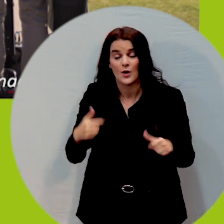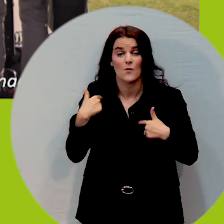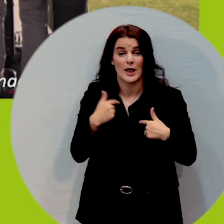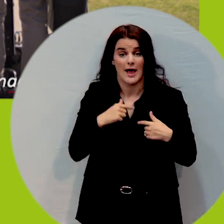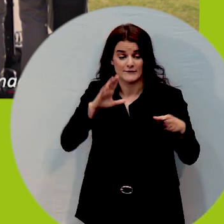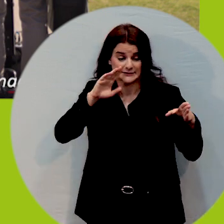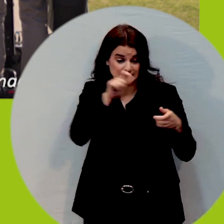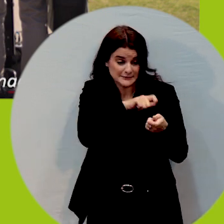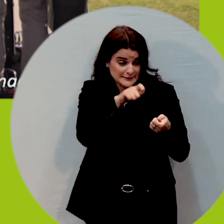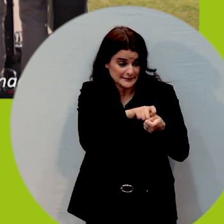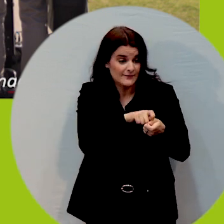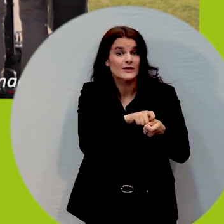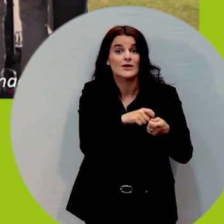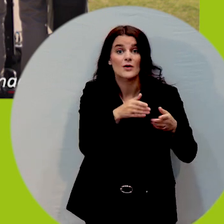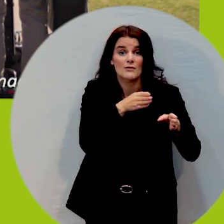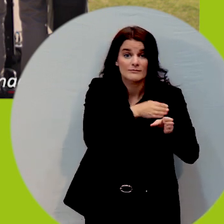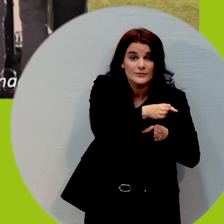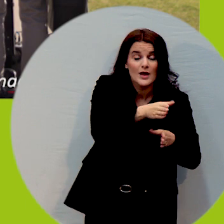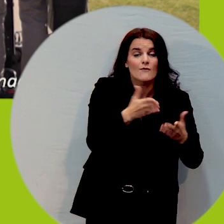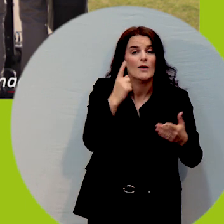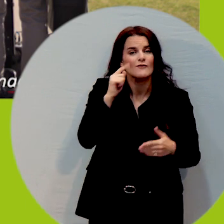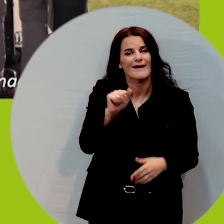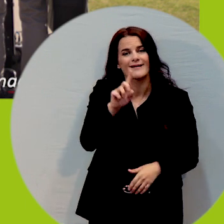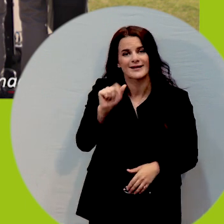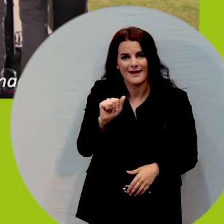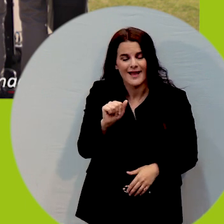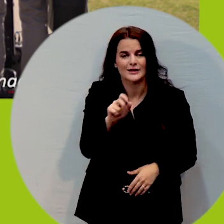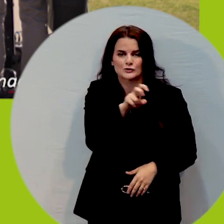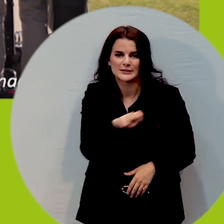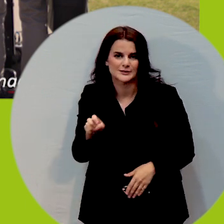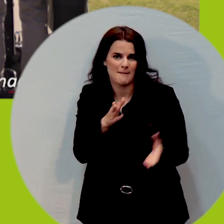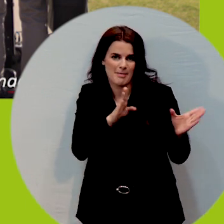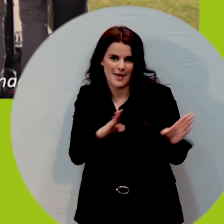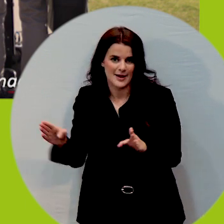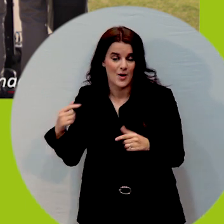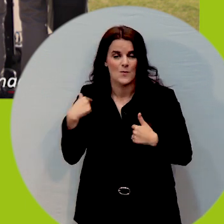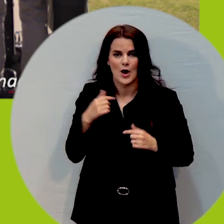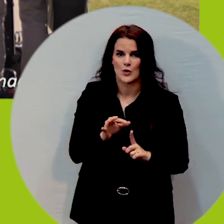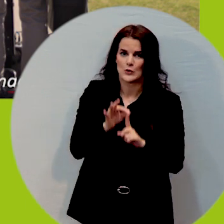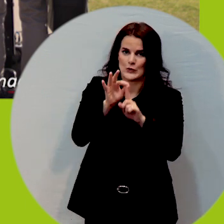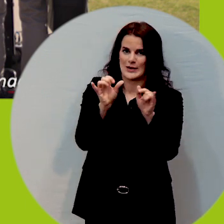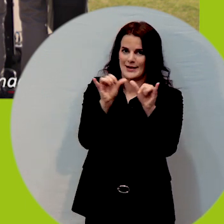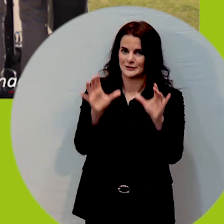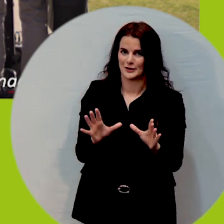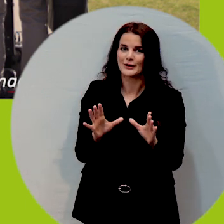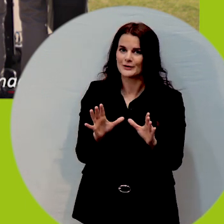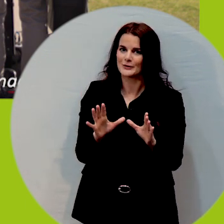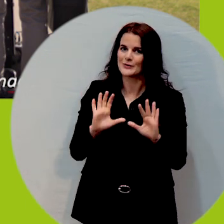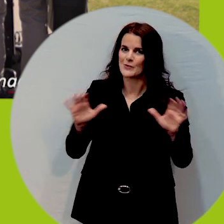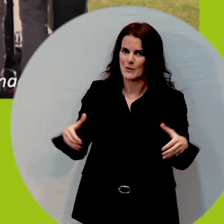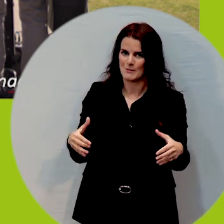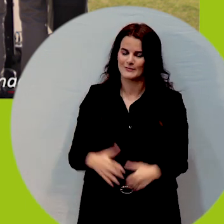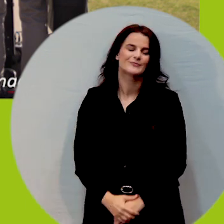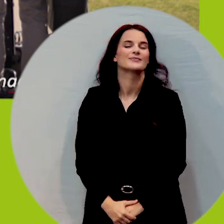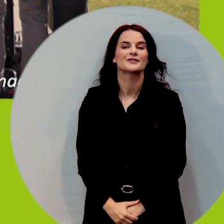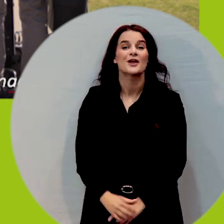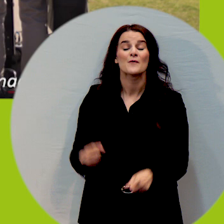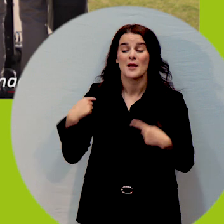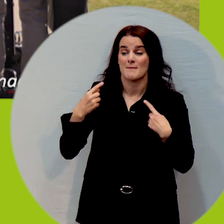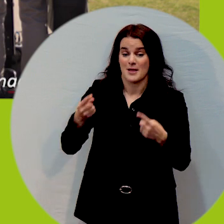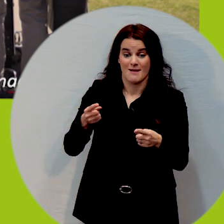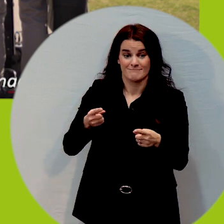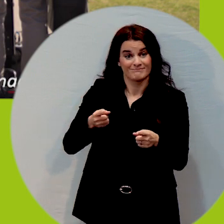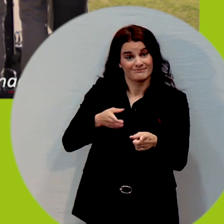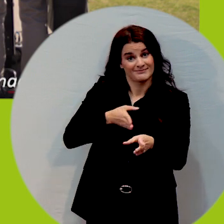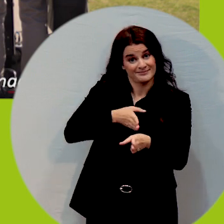to ADA self-valuation and transition planning so it makes us a bit of a unique engineering group. We've been in the accessibility